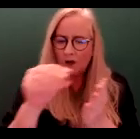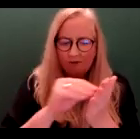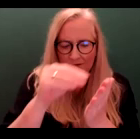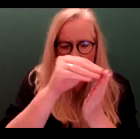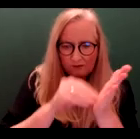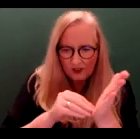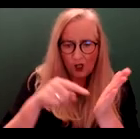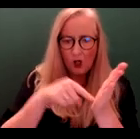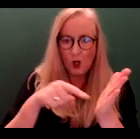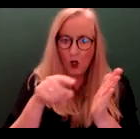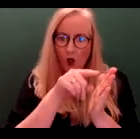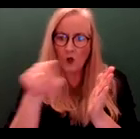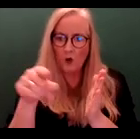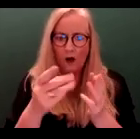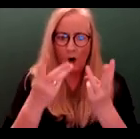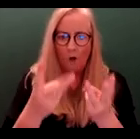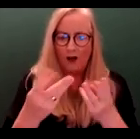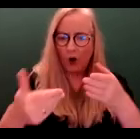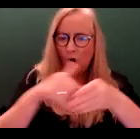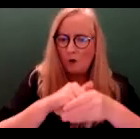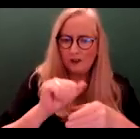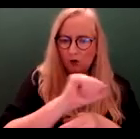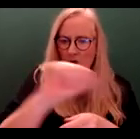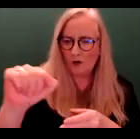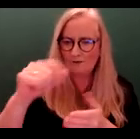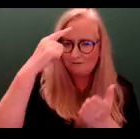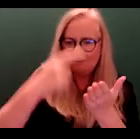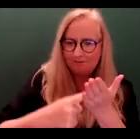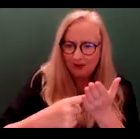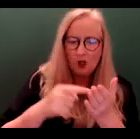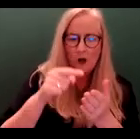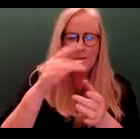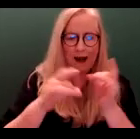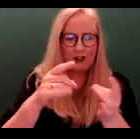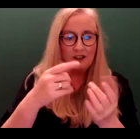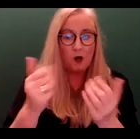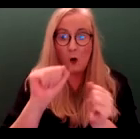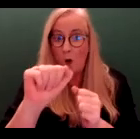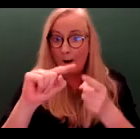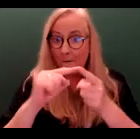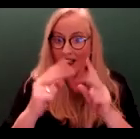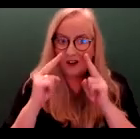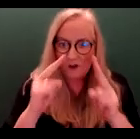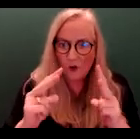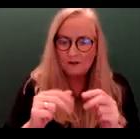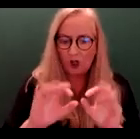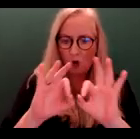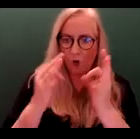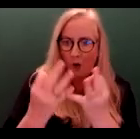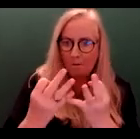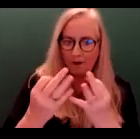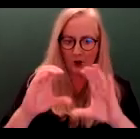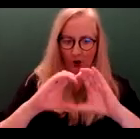ultimately attempting to influence a decision. You are ensuring that the voice of you, your group and your